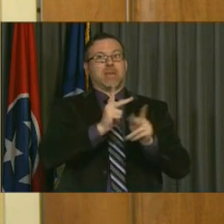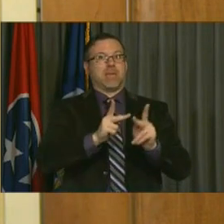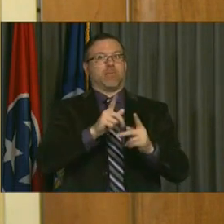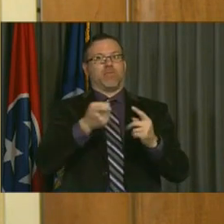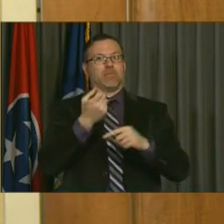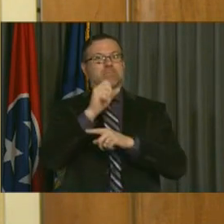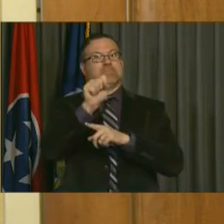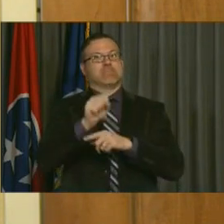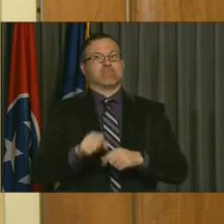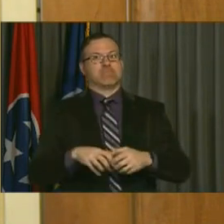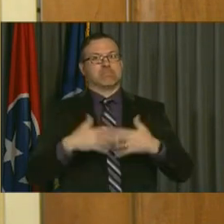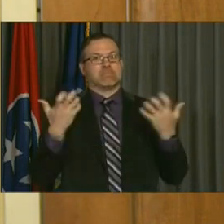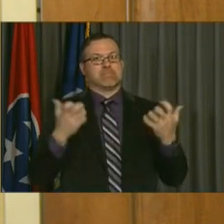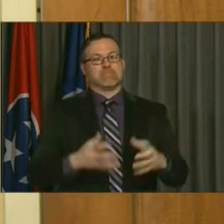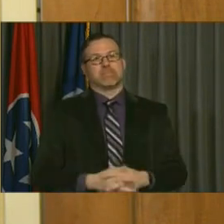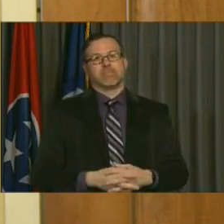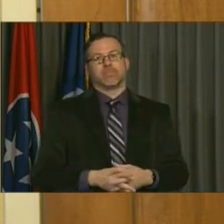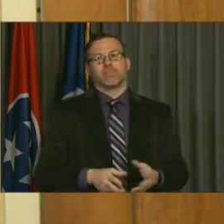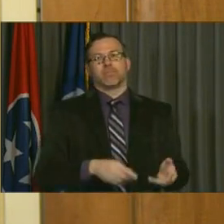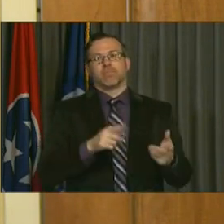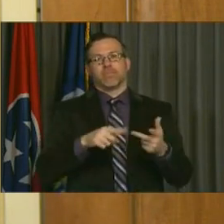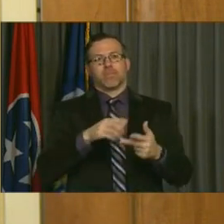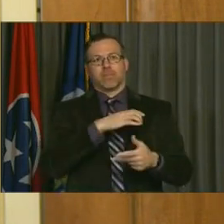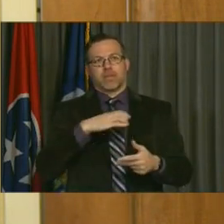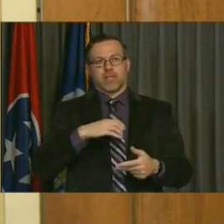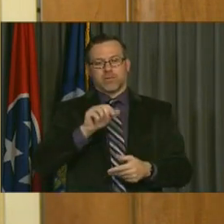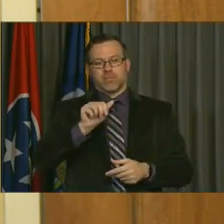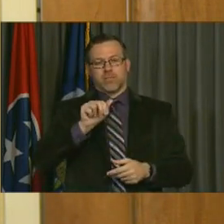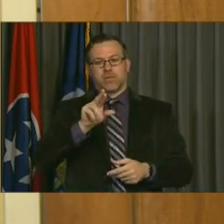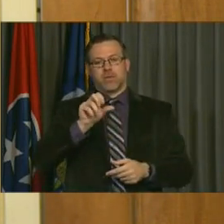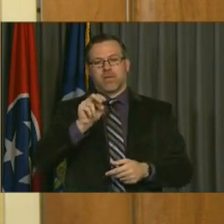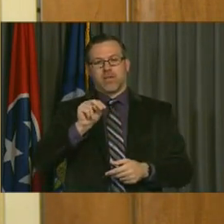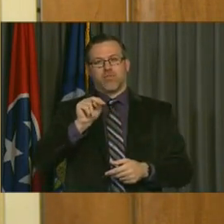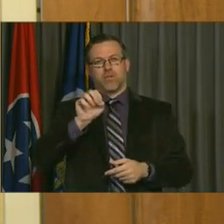Our next question was submitted by Councilmember Aaron Evans.